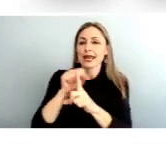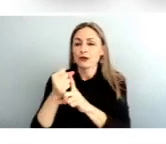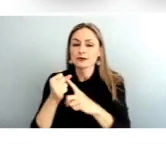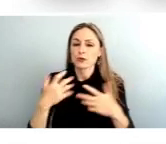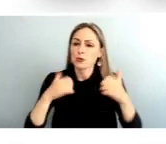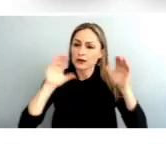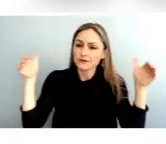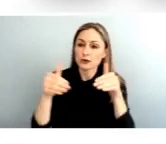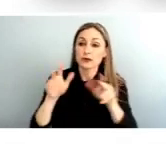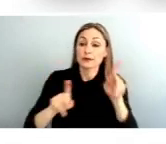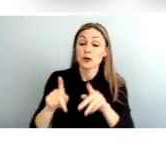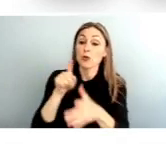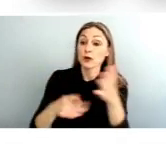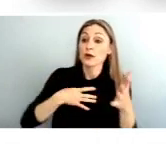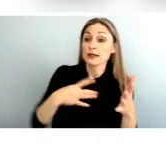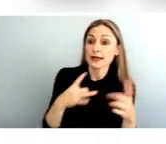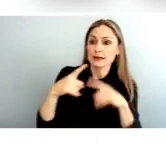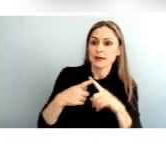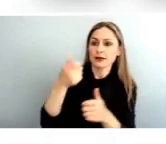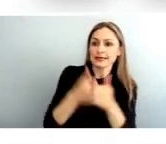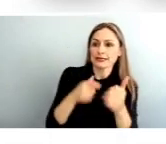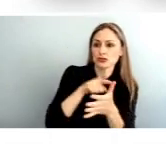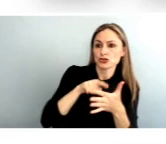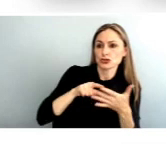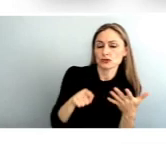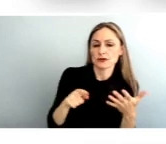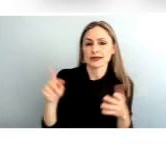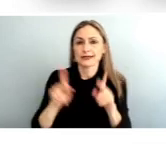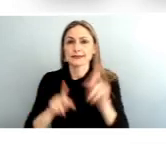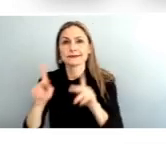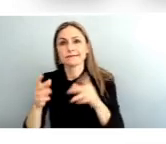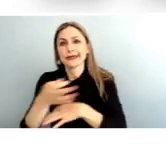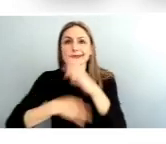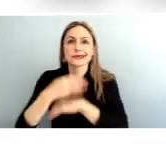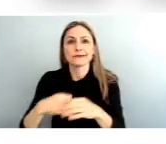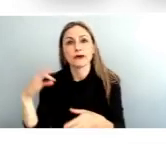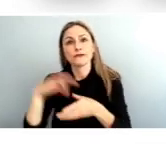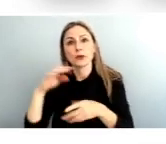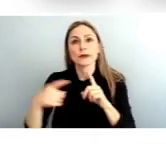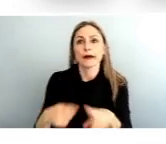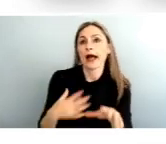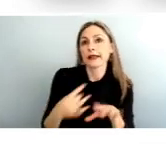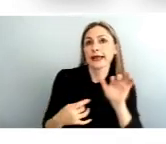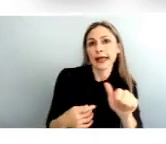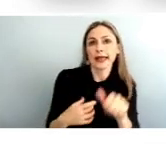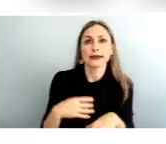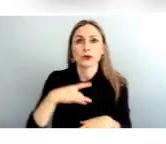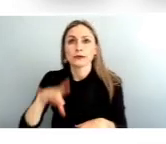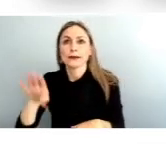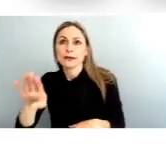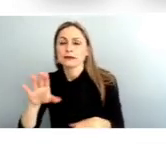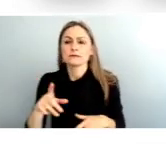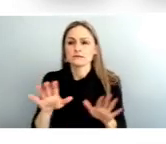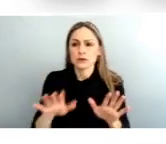what they like about each one, rather than voting on, oh, I like A better than B. But what is it about A that you like? What is it about B that you like? So that we can put